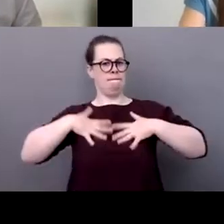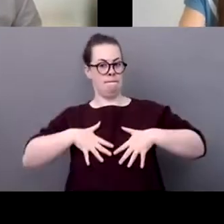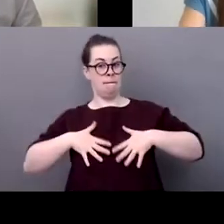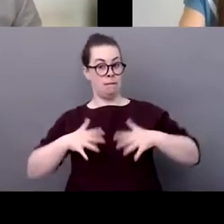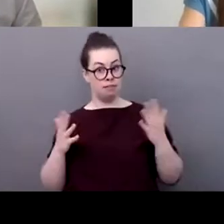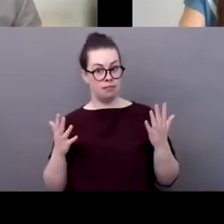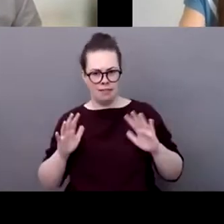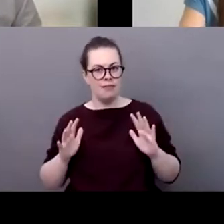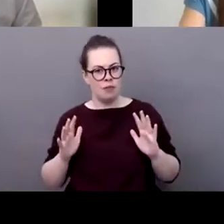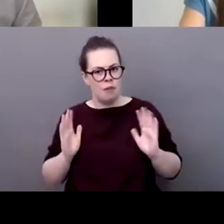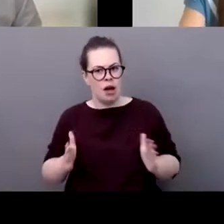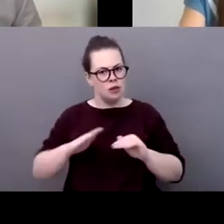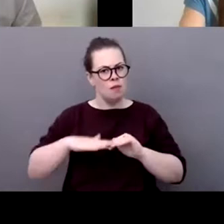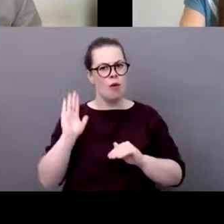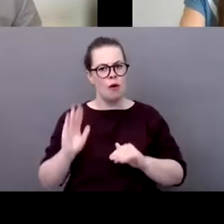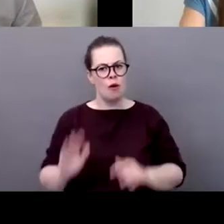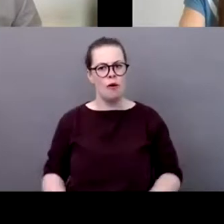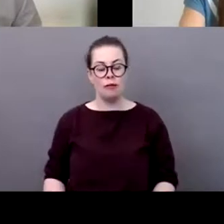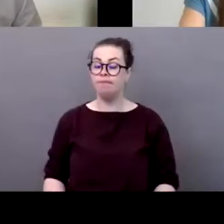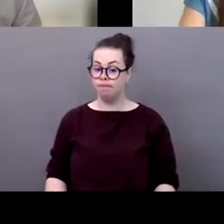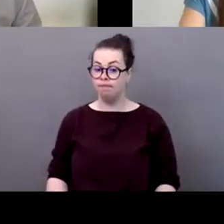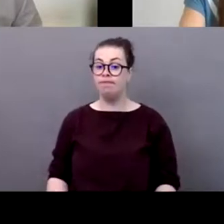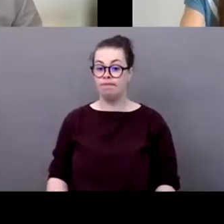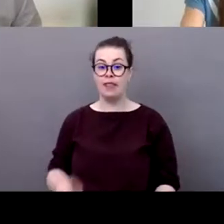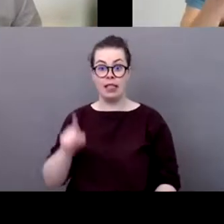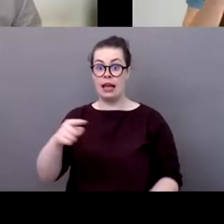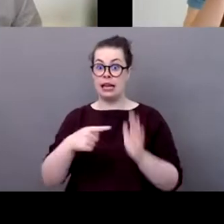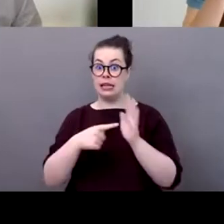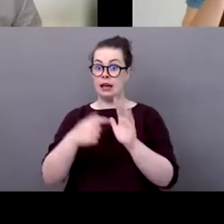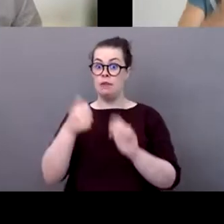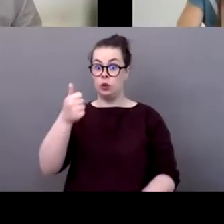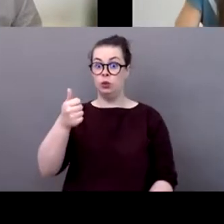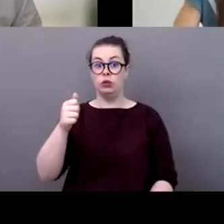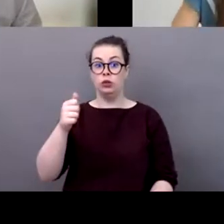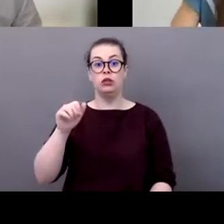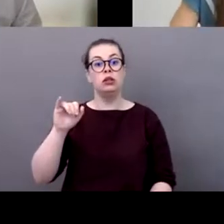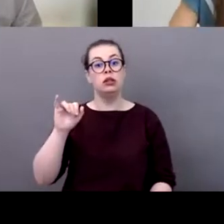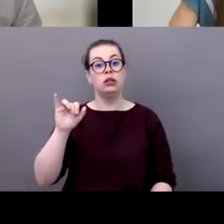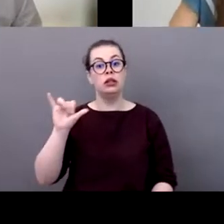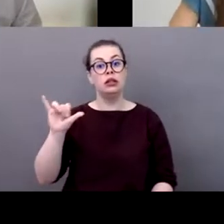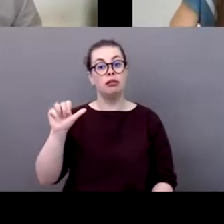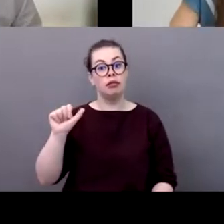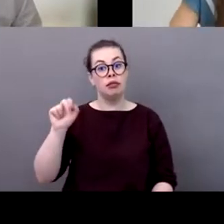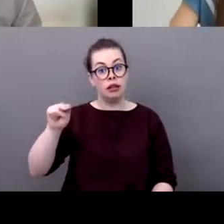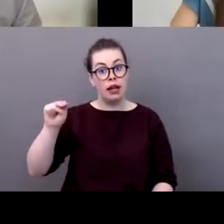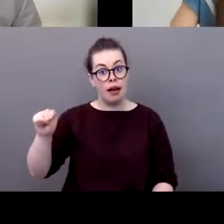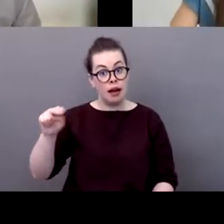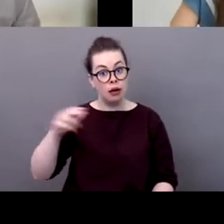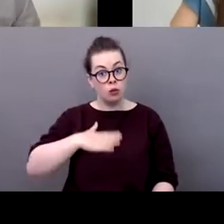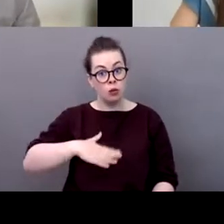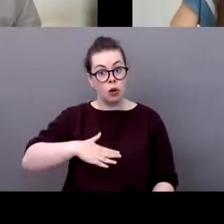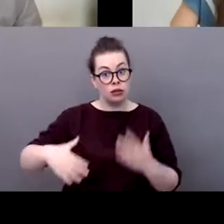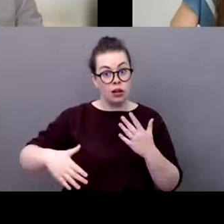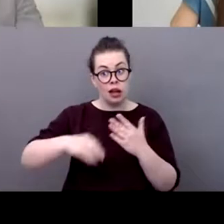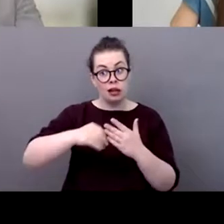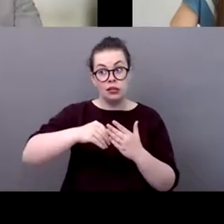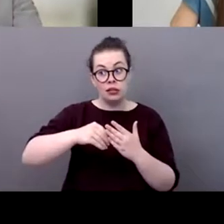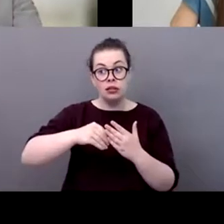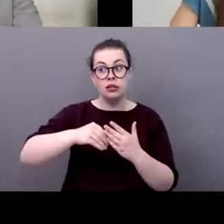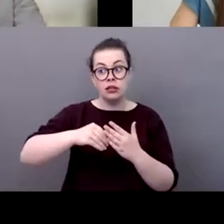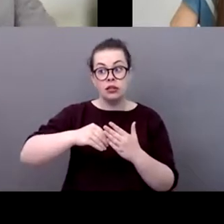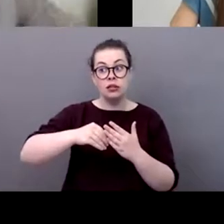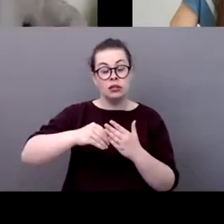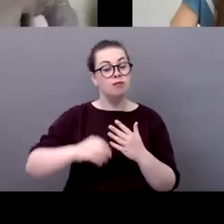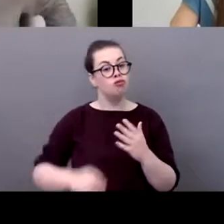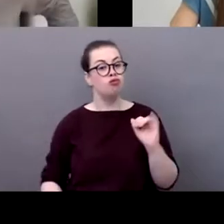example is so important jan if you want to add something um yeah i mean not much to to to add honestly i think